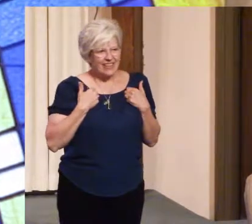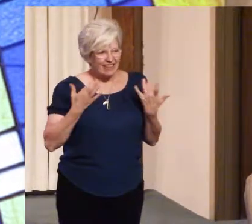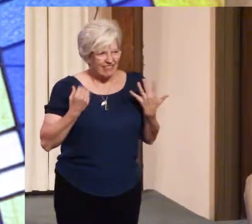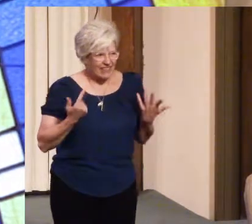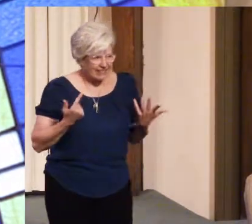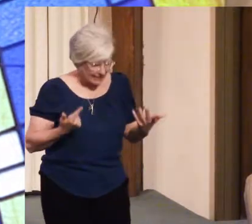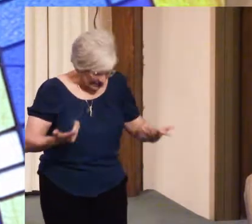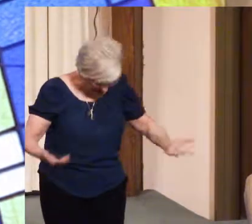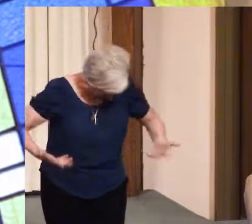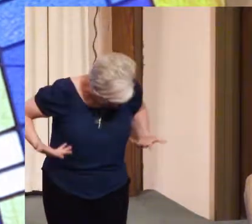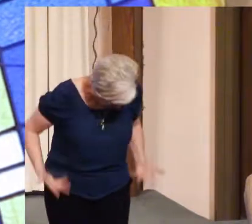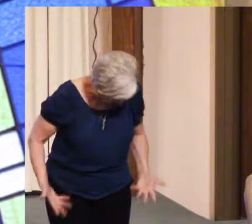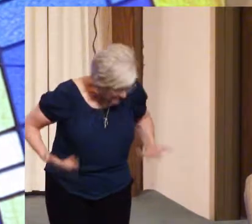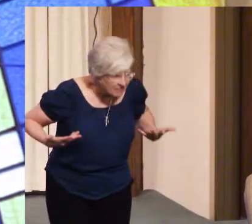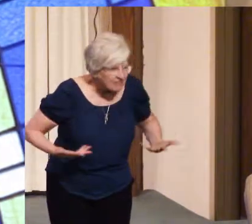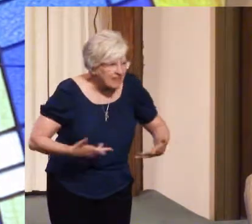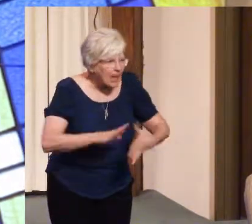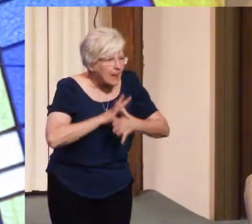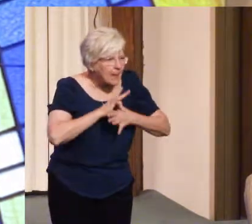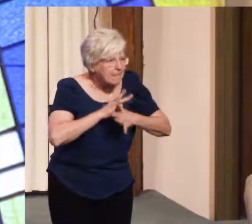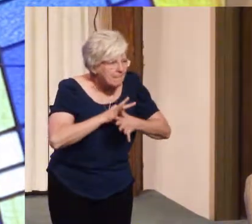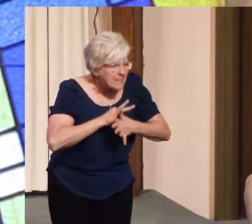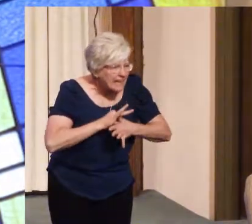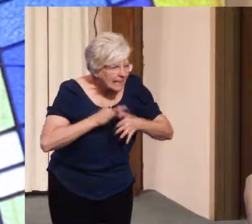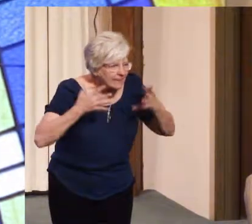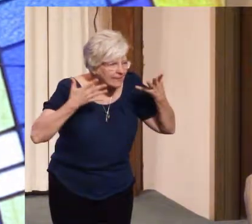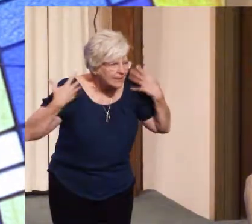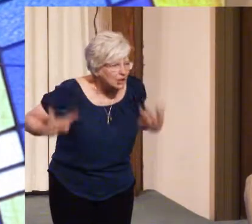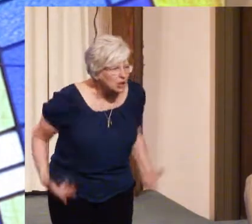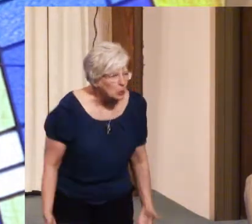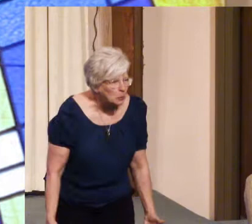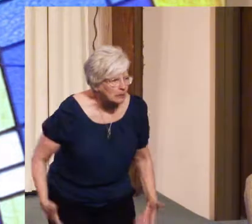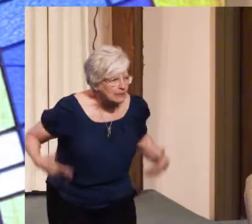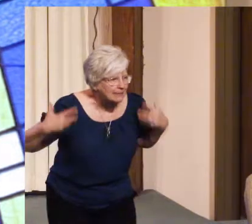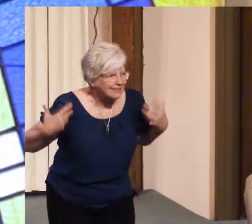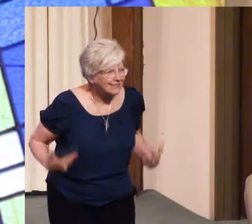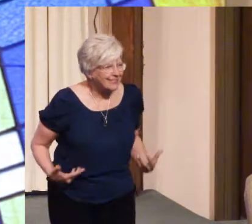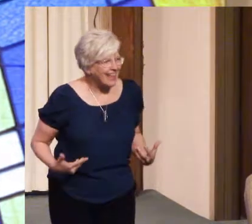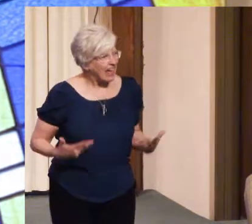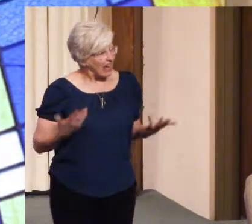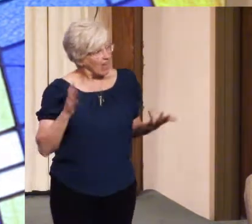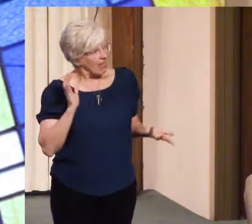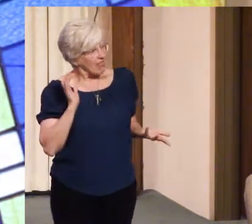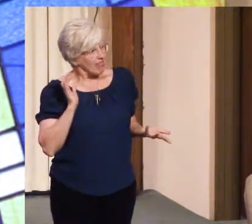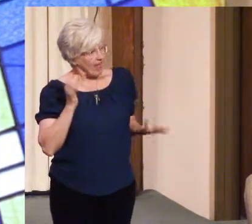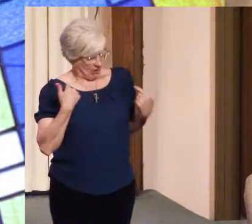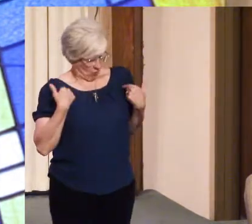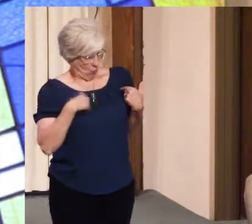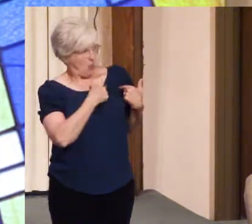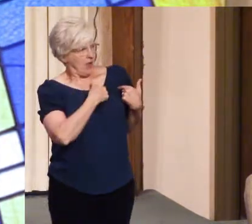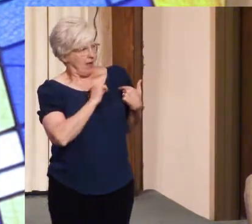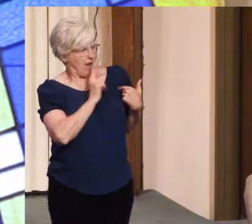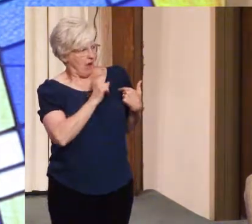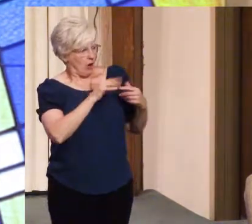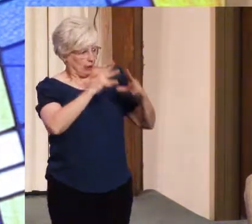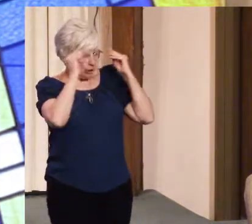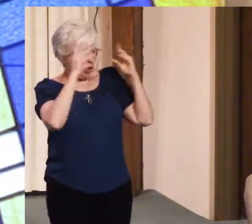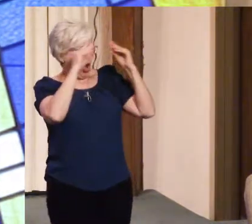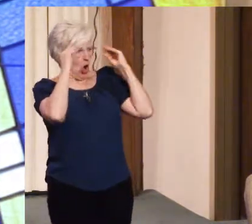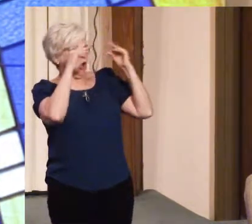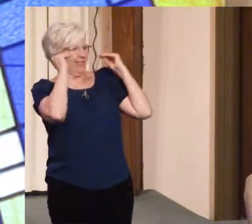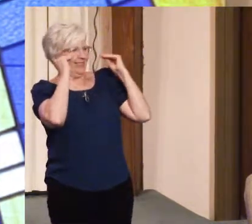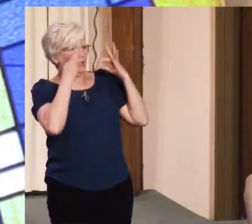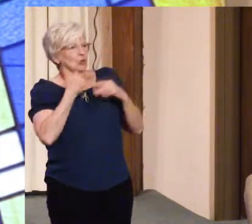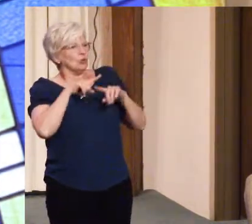that are taught to depend upon their senses. The